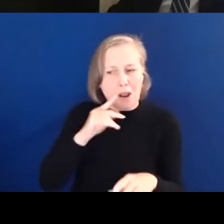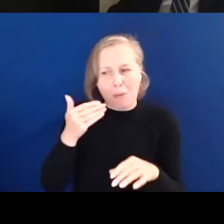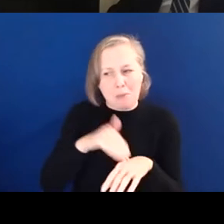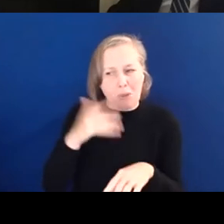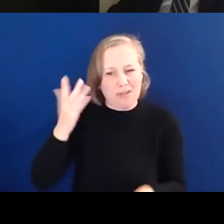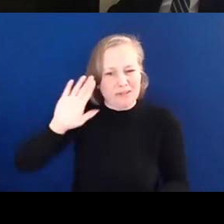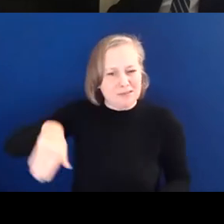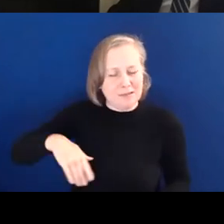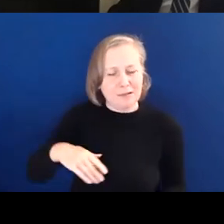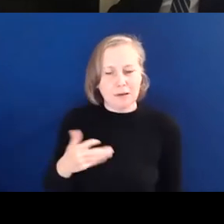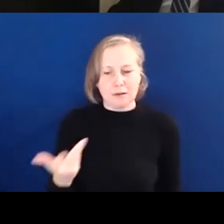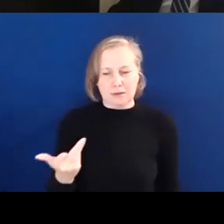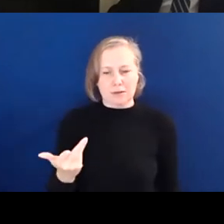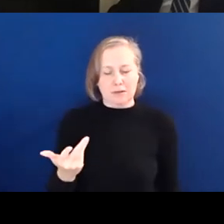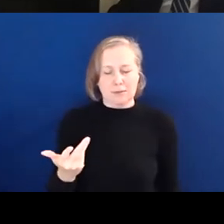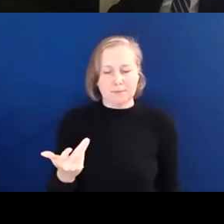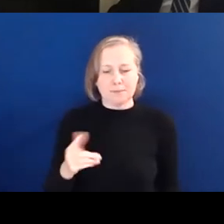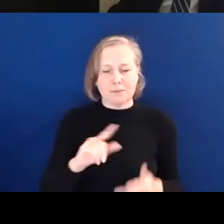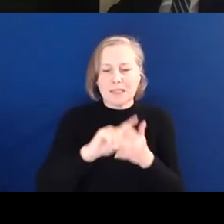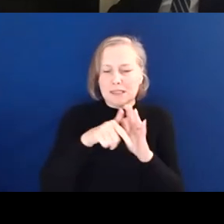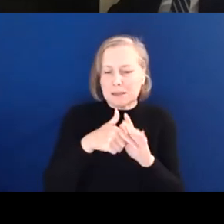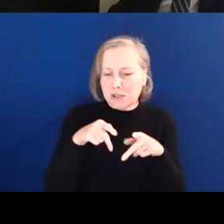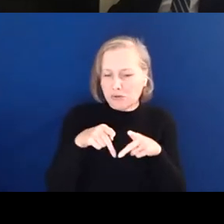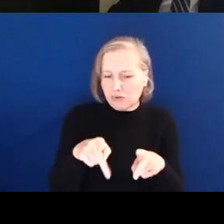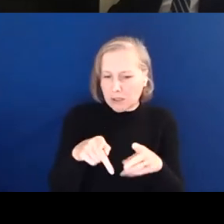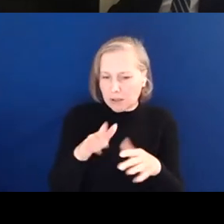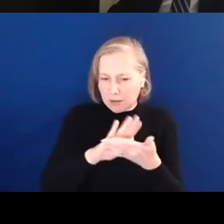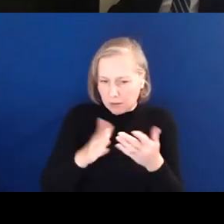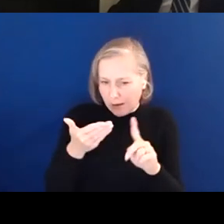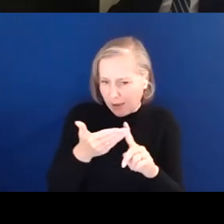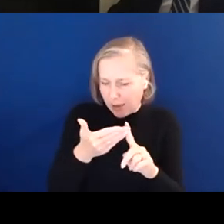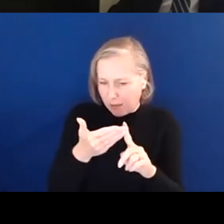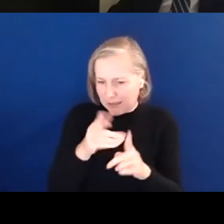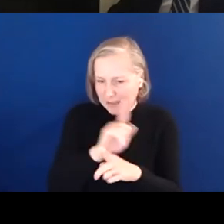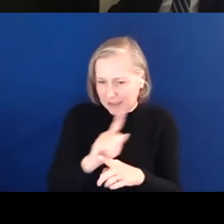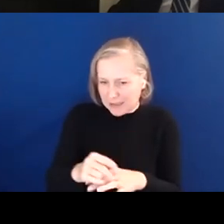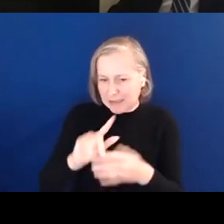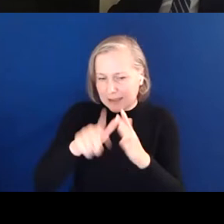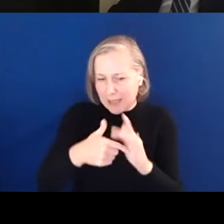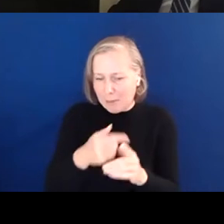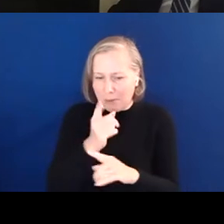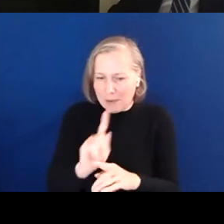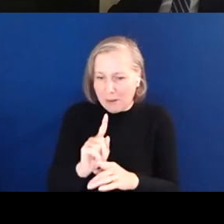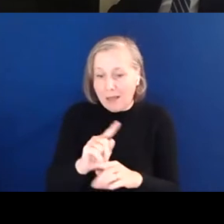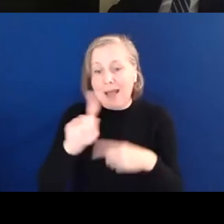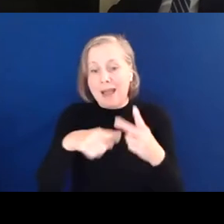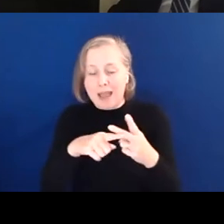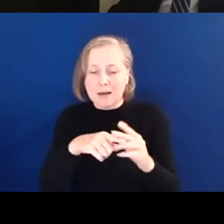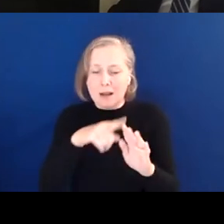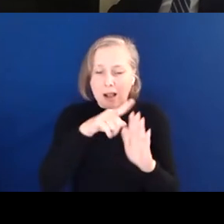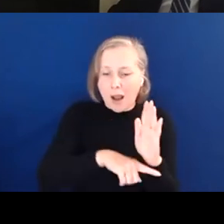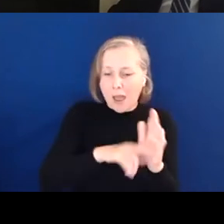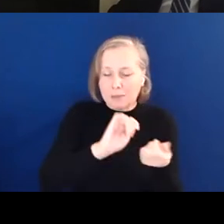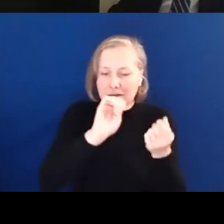happen. The disability strategy does not address disabled people and the climate crisis at all, nor does it invite